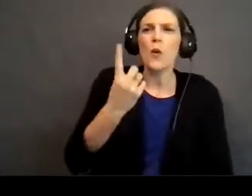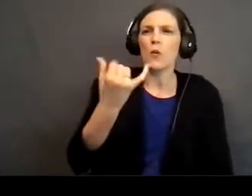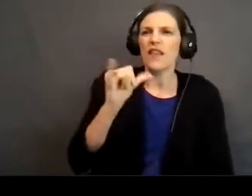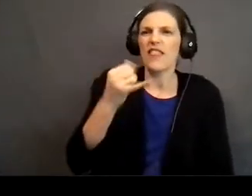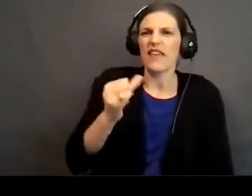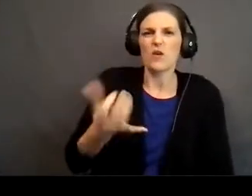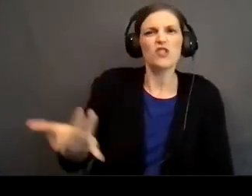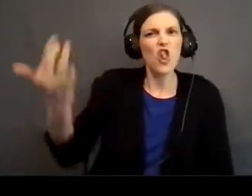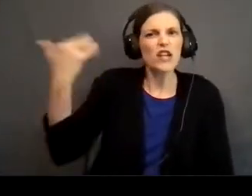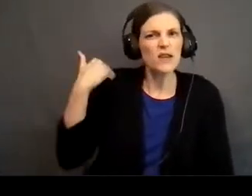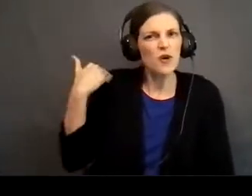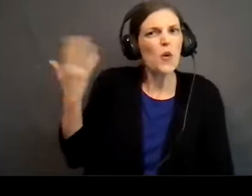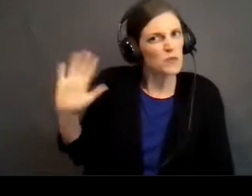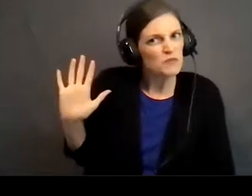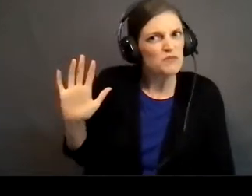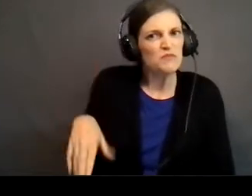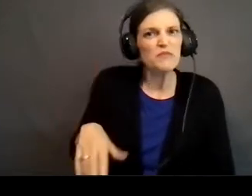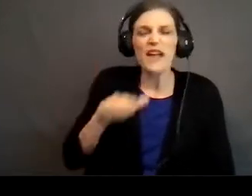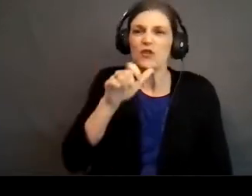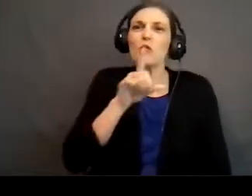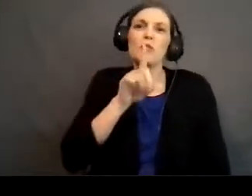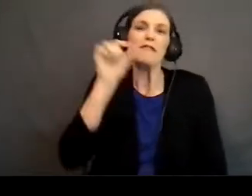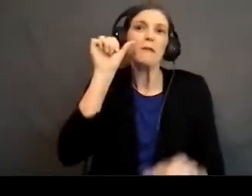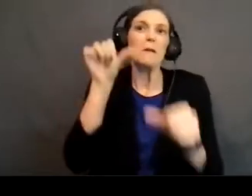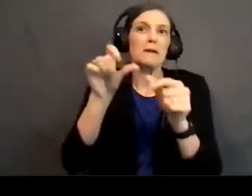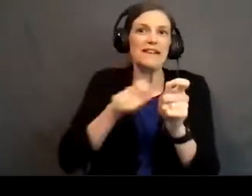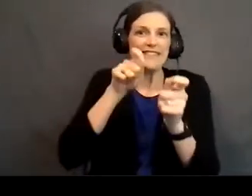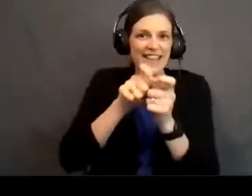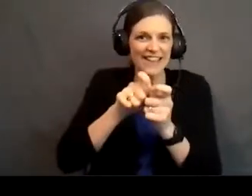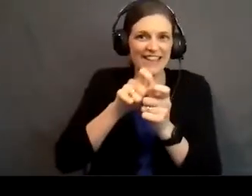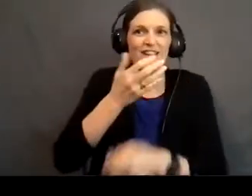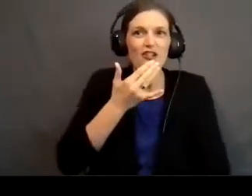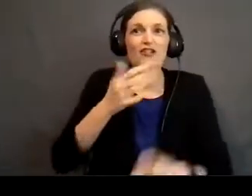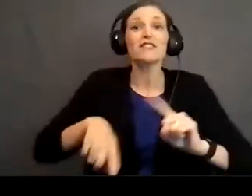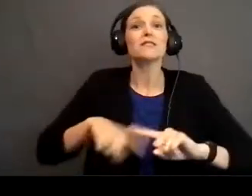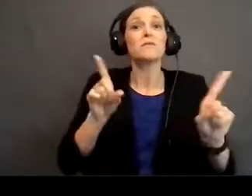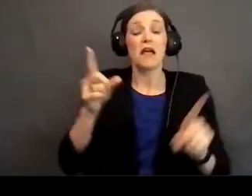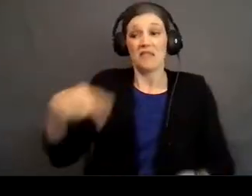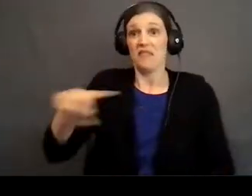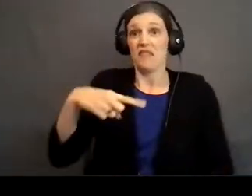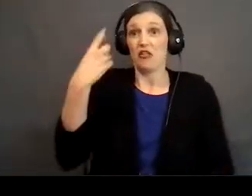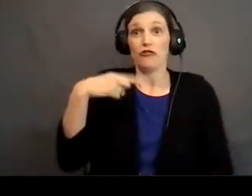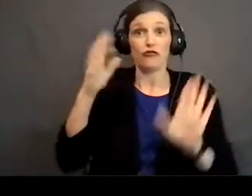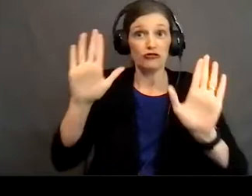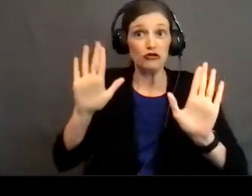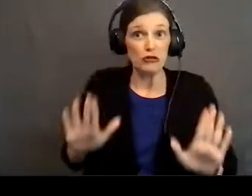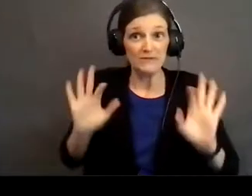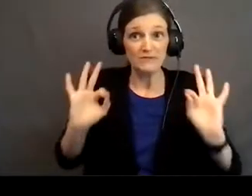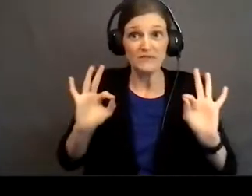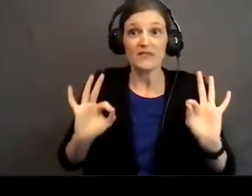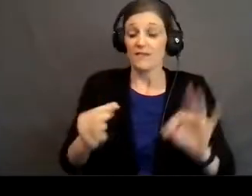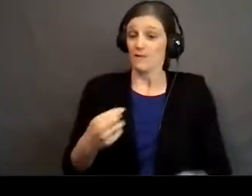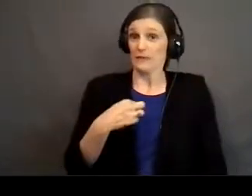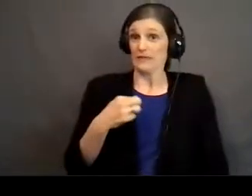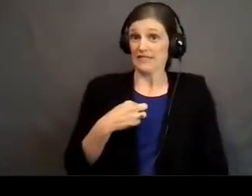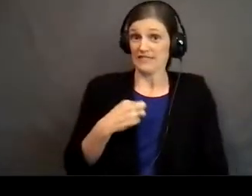It was a long time ago, so I don't quite remember what colors they were. But they looked great. And as for me,